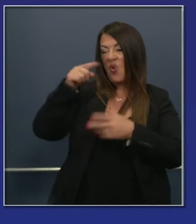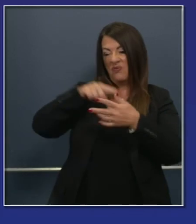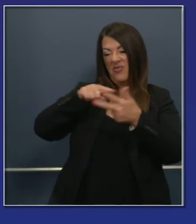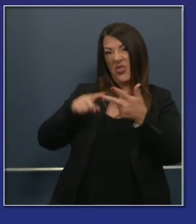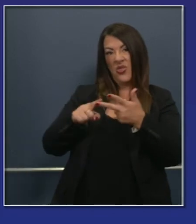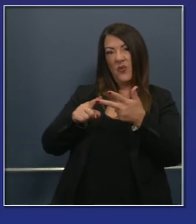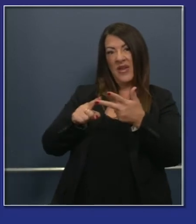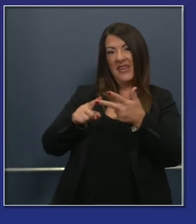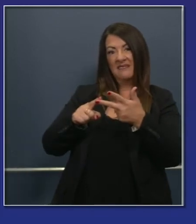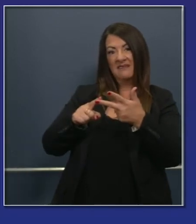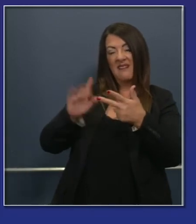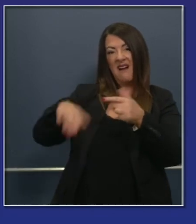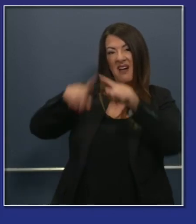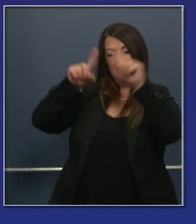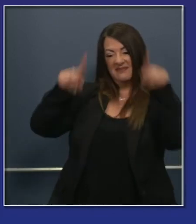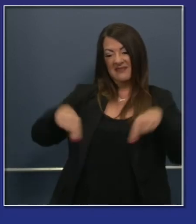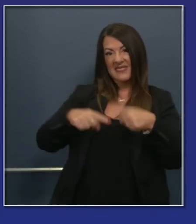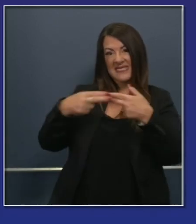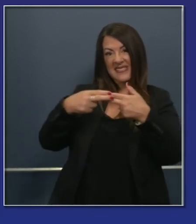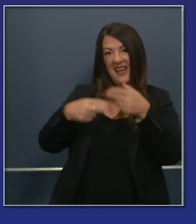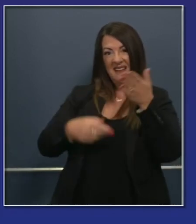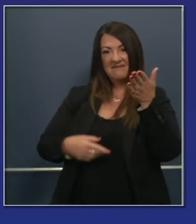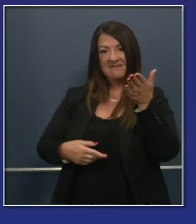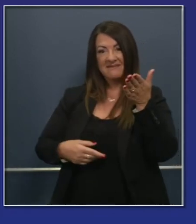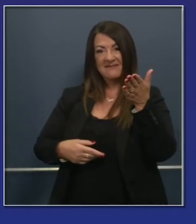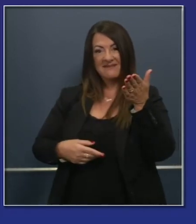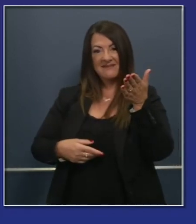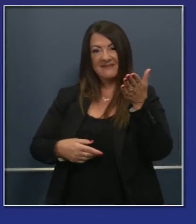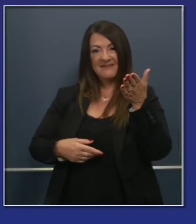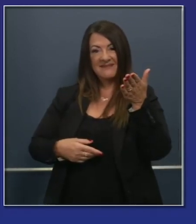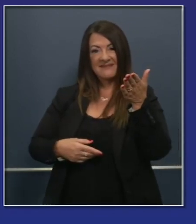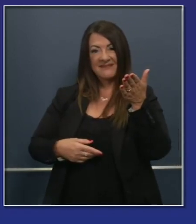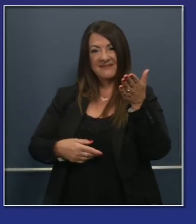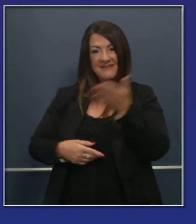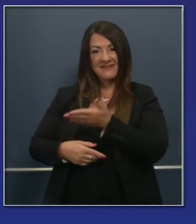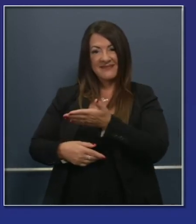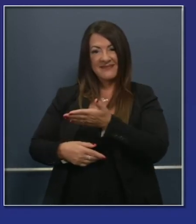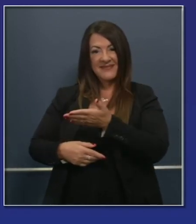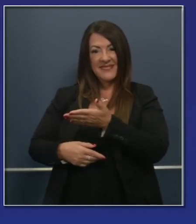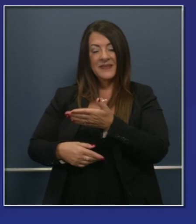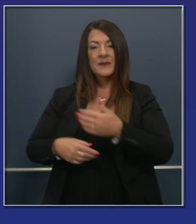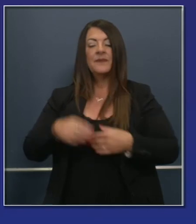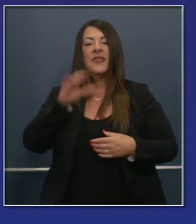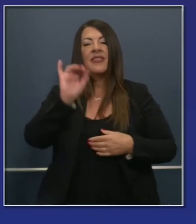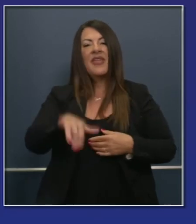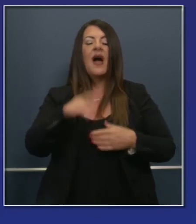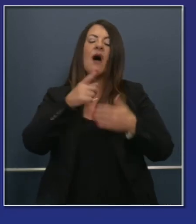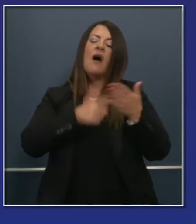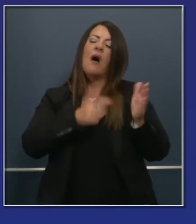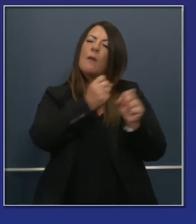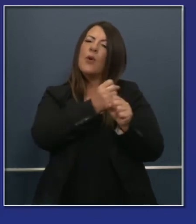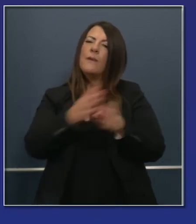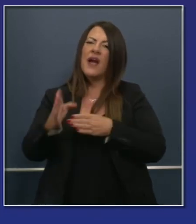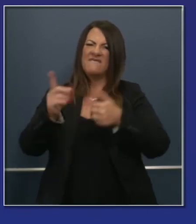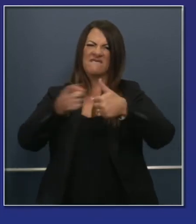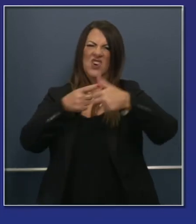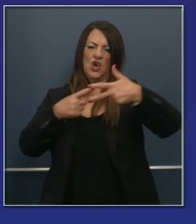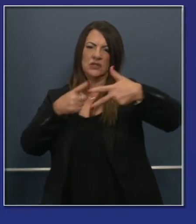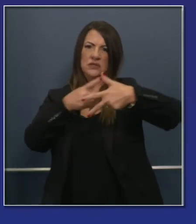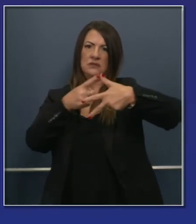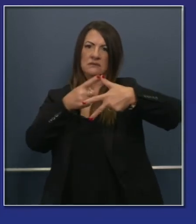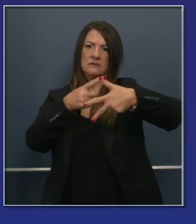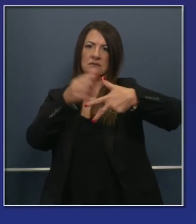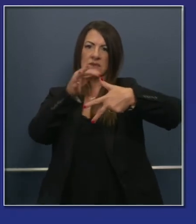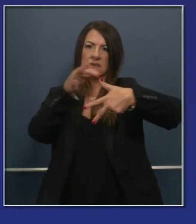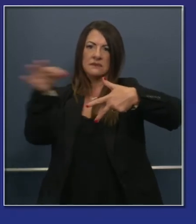represent different times and different questions related to our preparedness you'll see that first comment